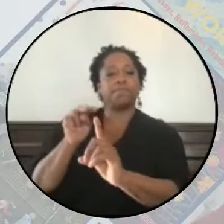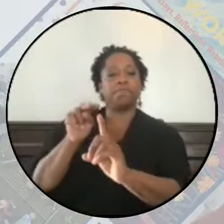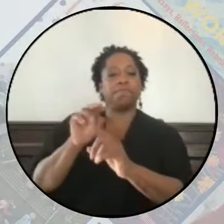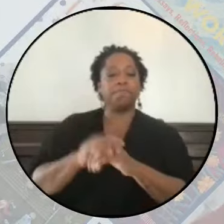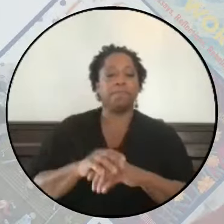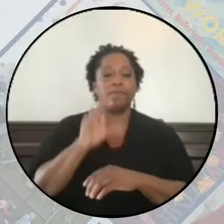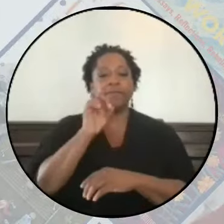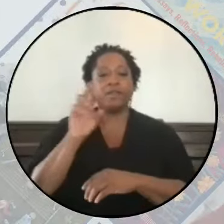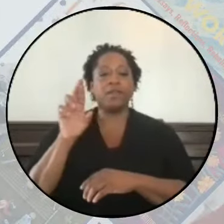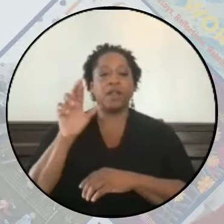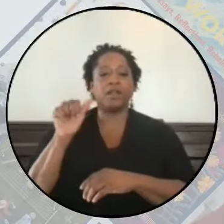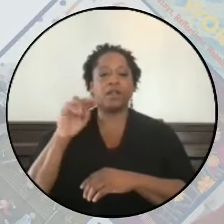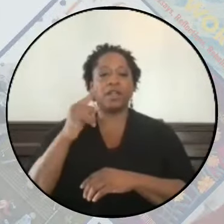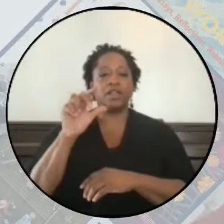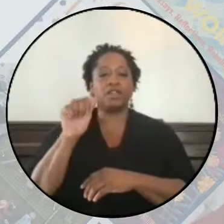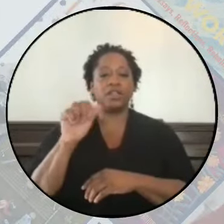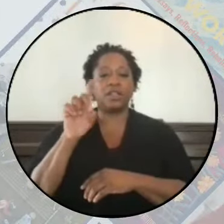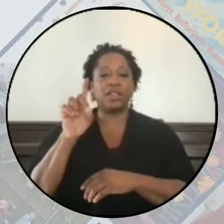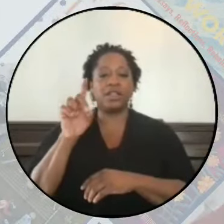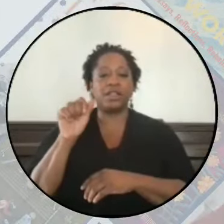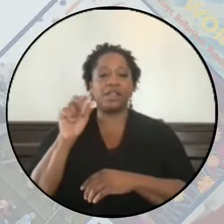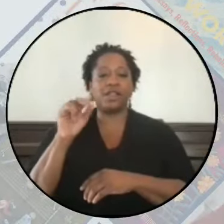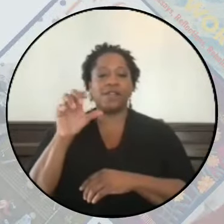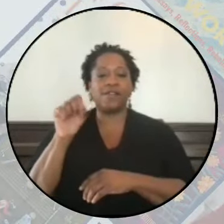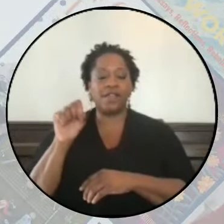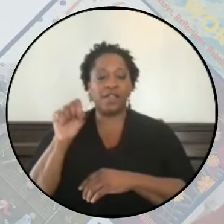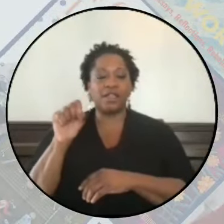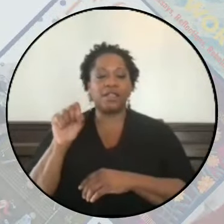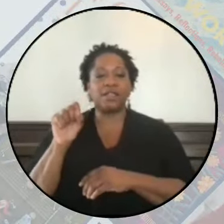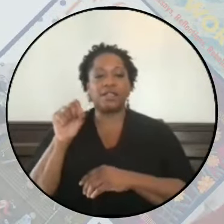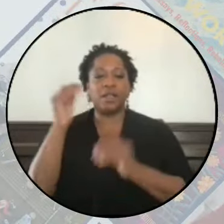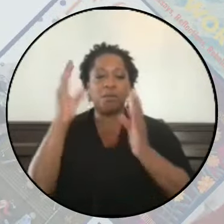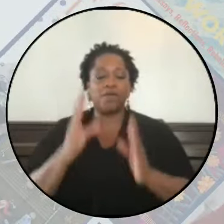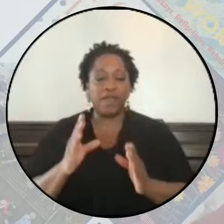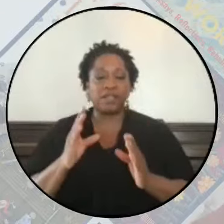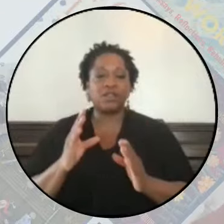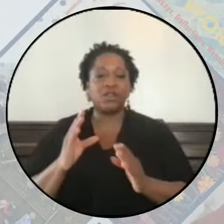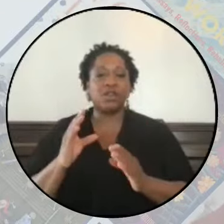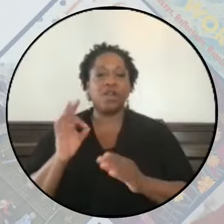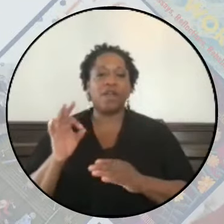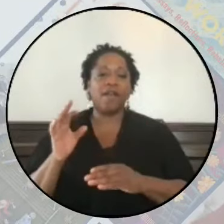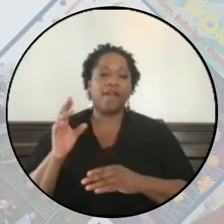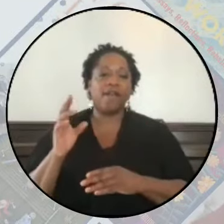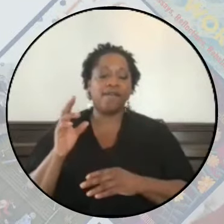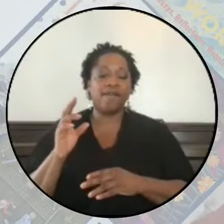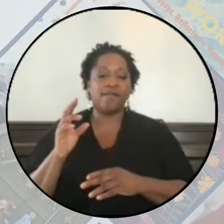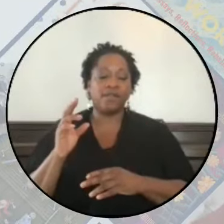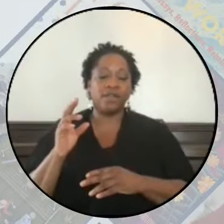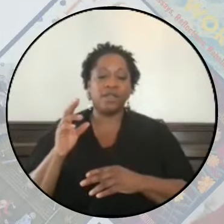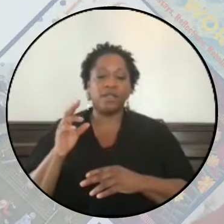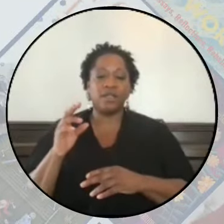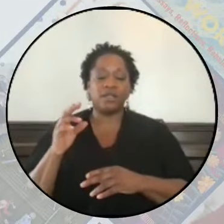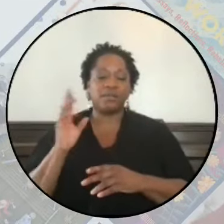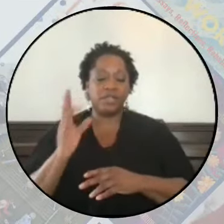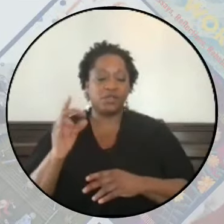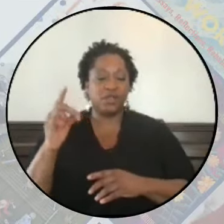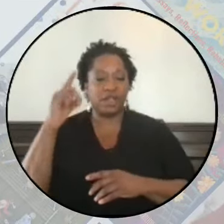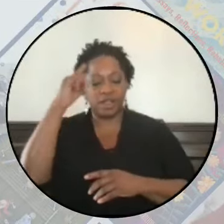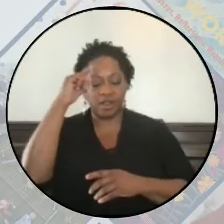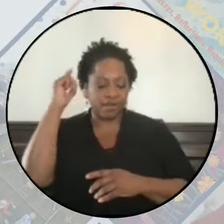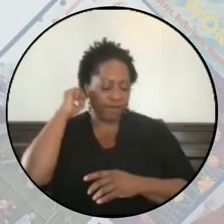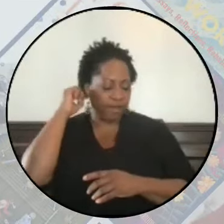Dr. Angela Davis is Professor Emerita of History of Consciousness and Feminist Studies at UC Santa Cruz.